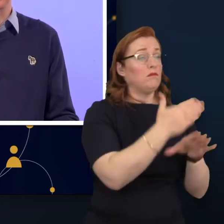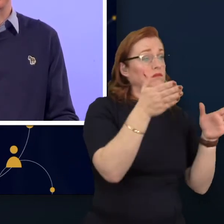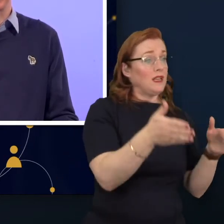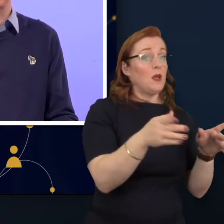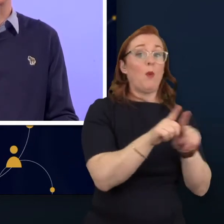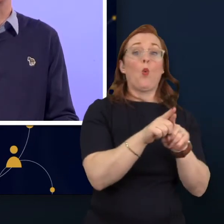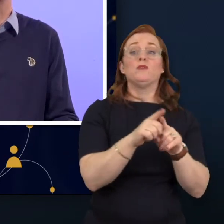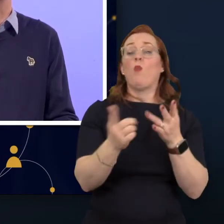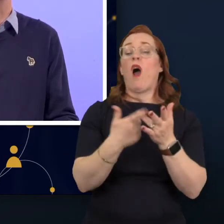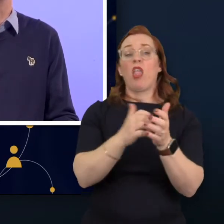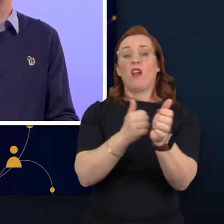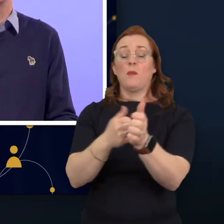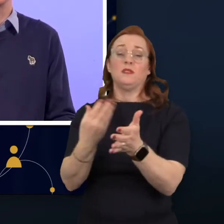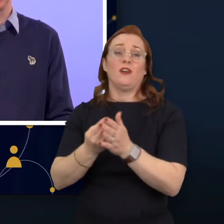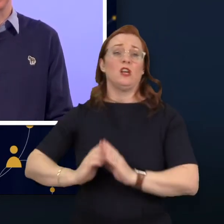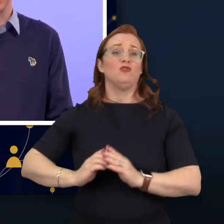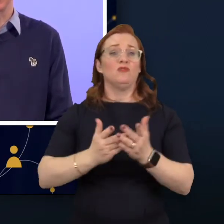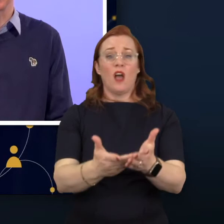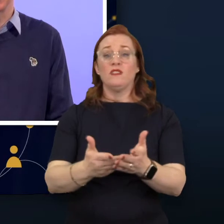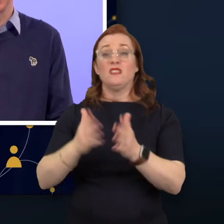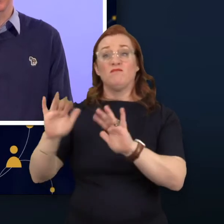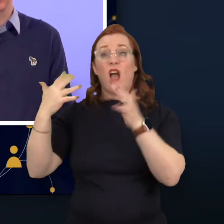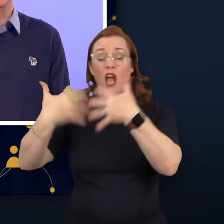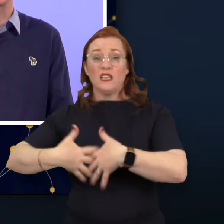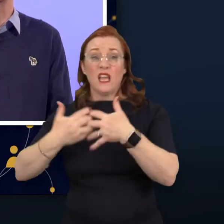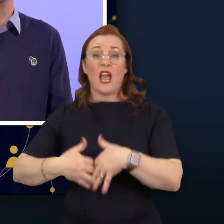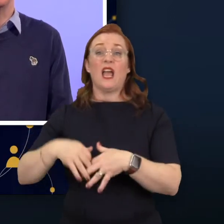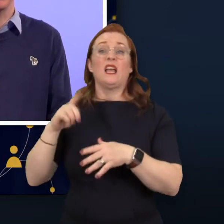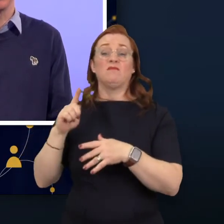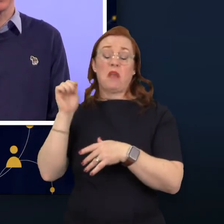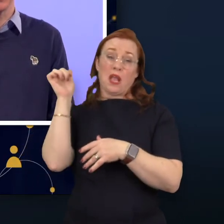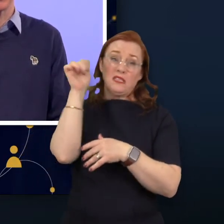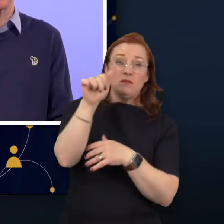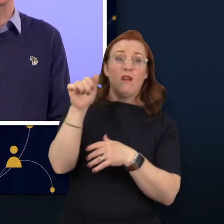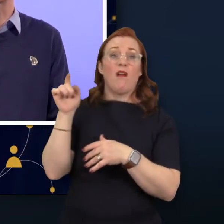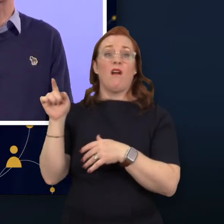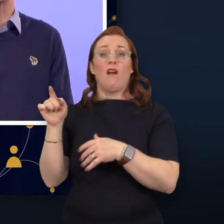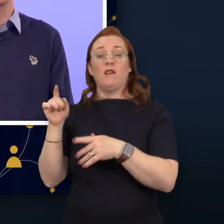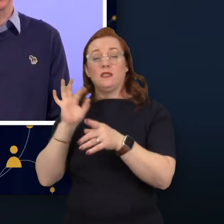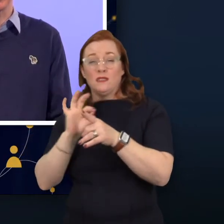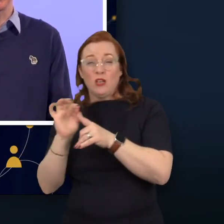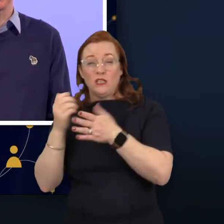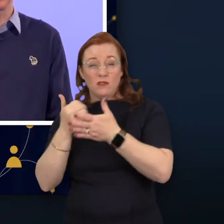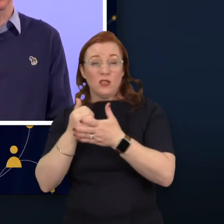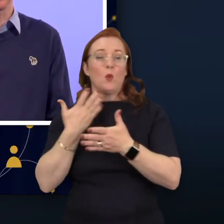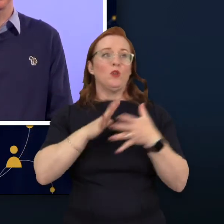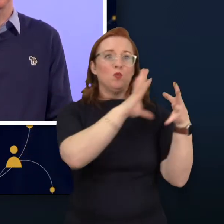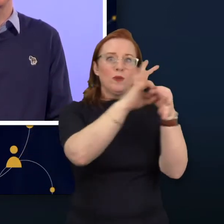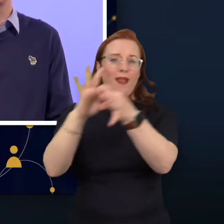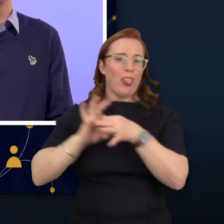companies in financial services and high tech, as well as academia and specialist consultancies.